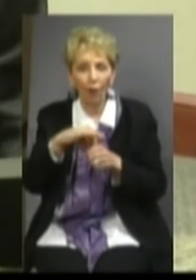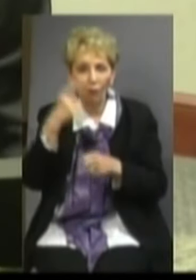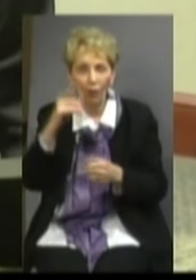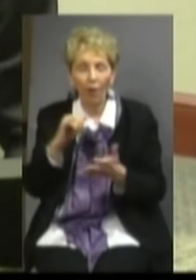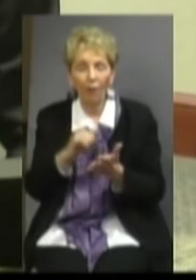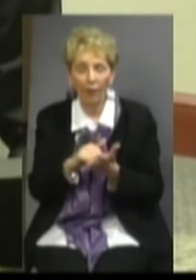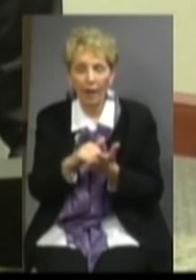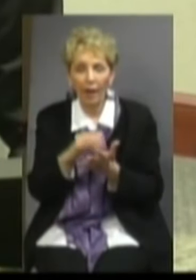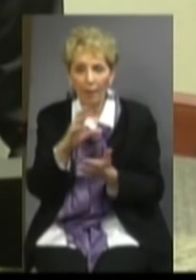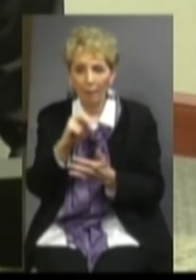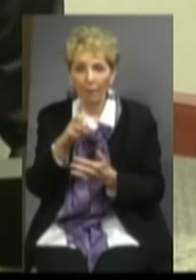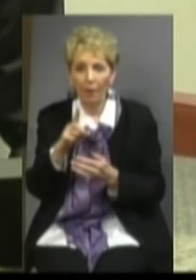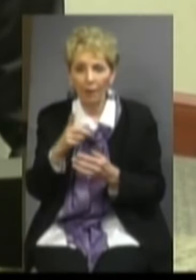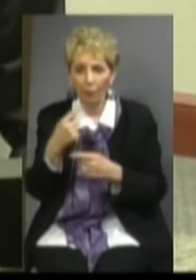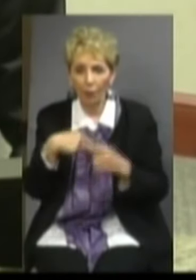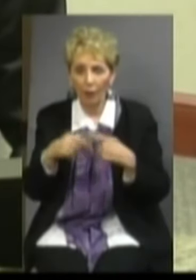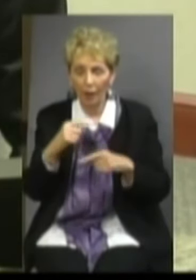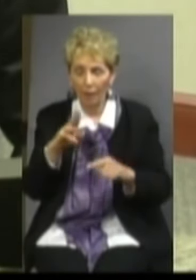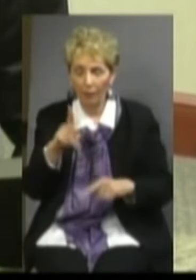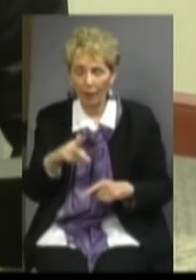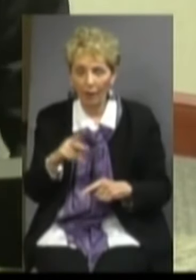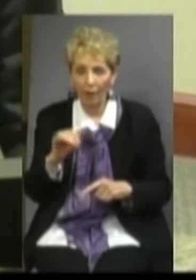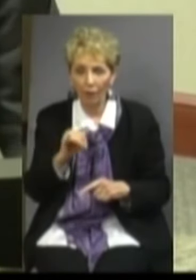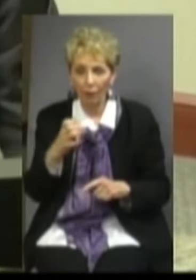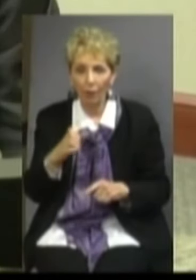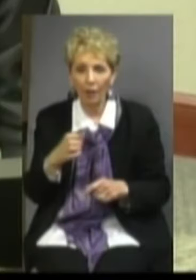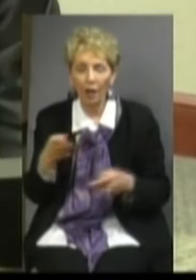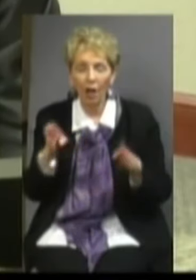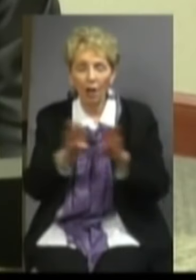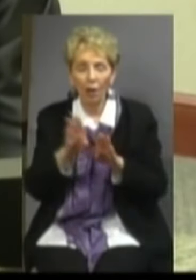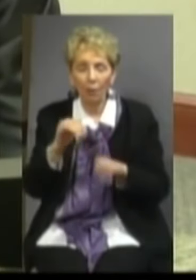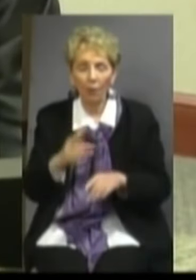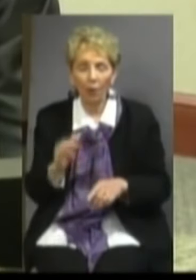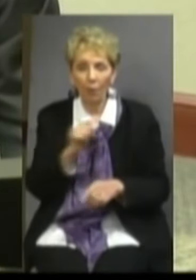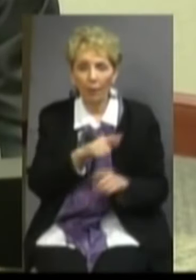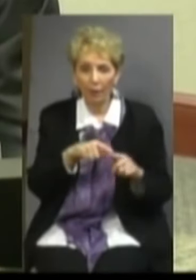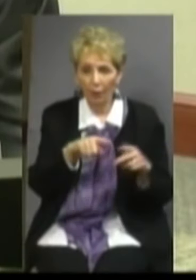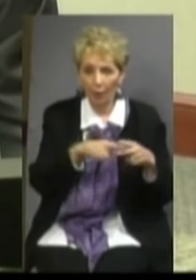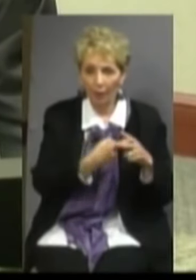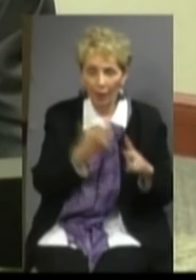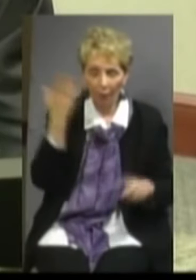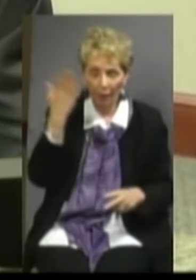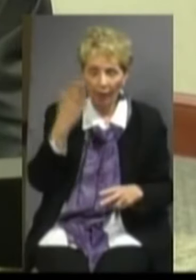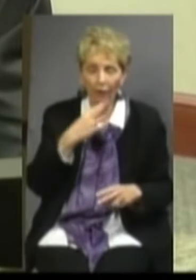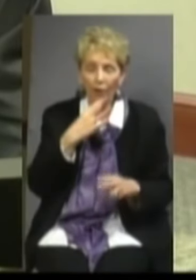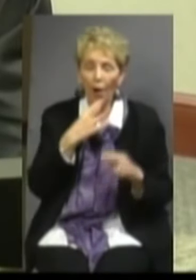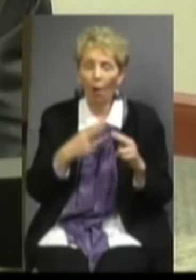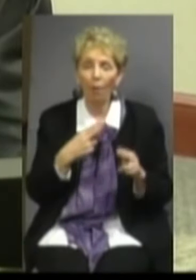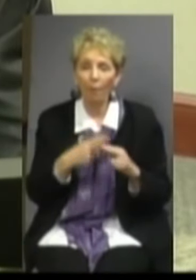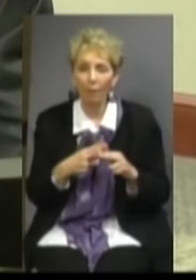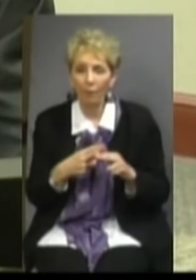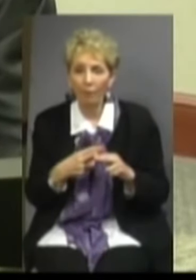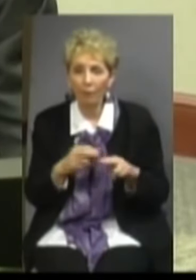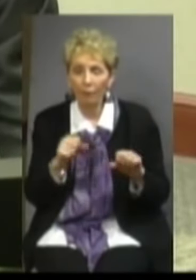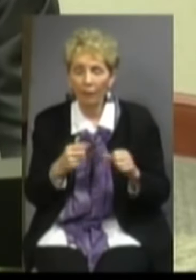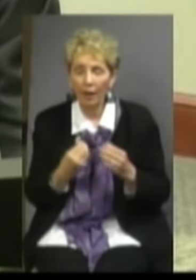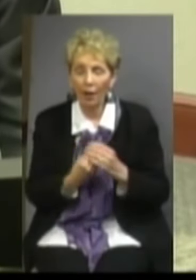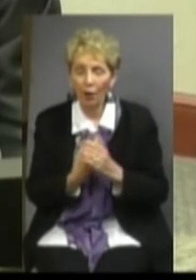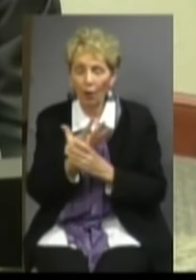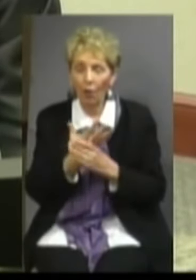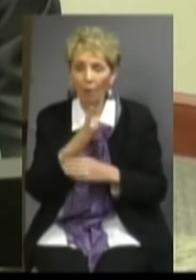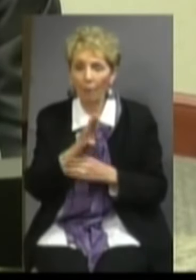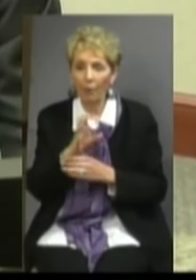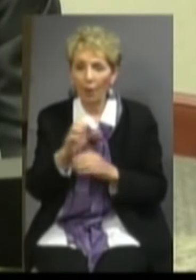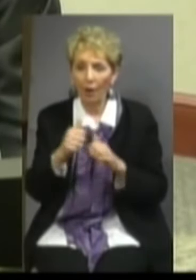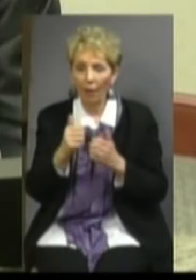that bond when it comes up. I also want to close by going back to the beginning of my presentation and talking about the potential to grow Burke County